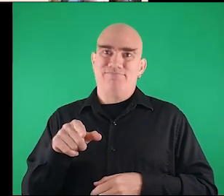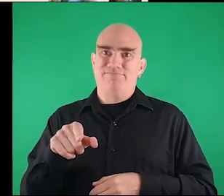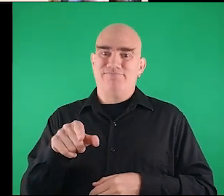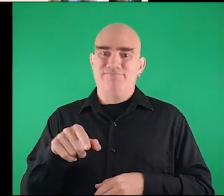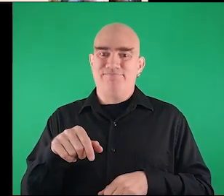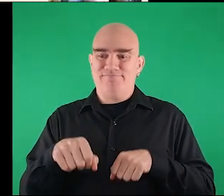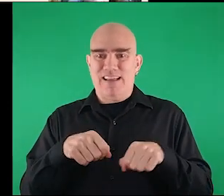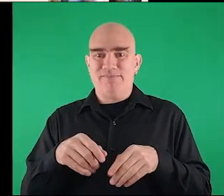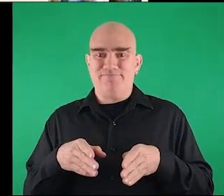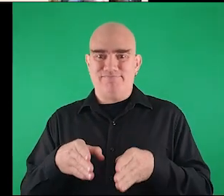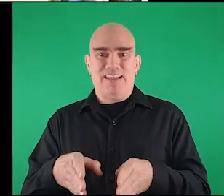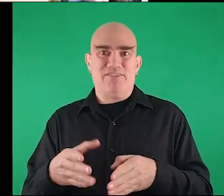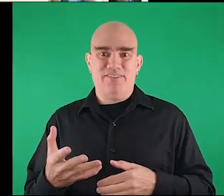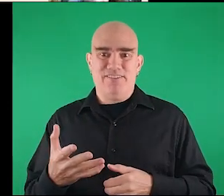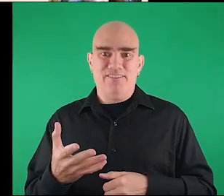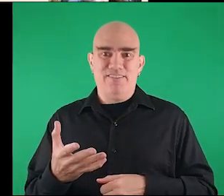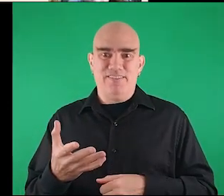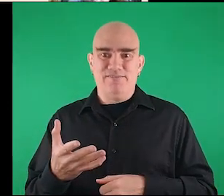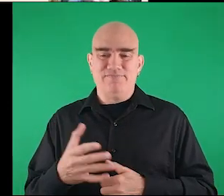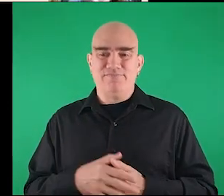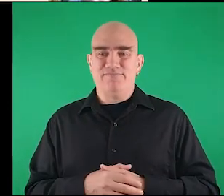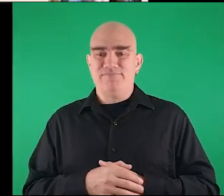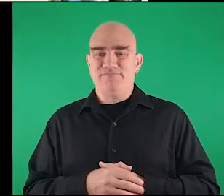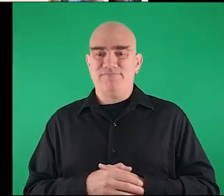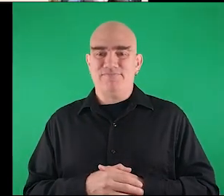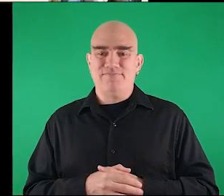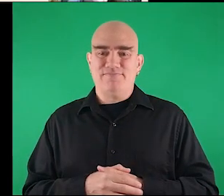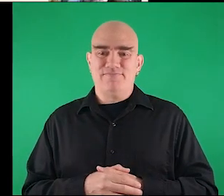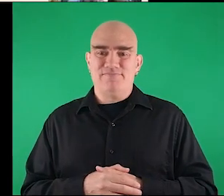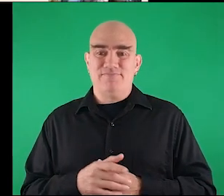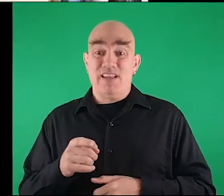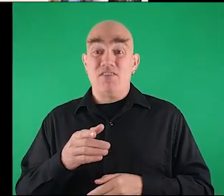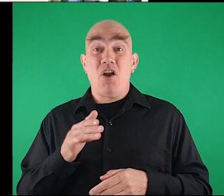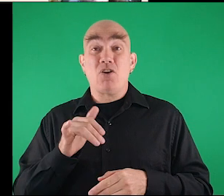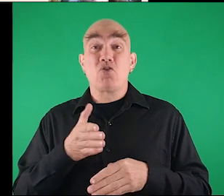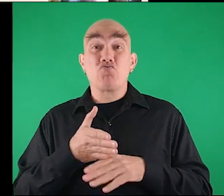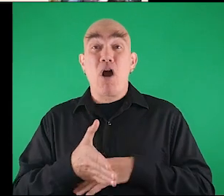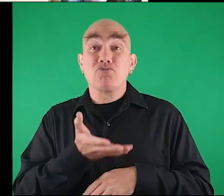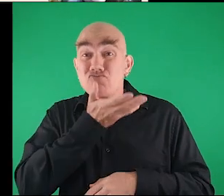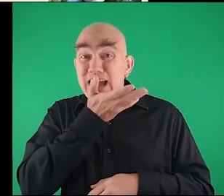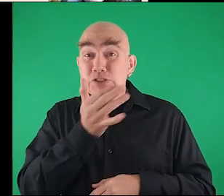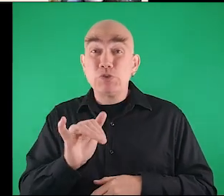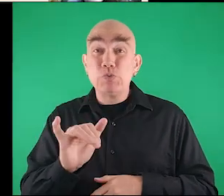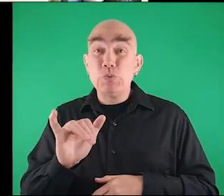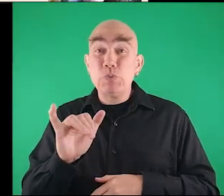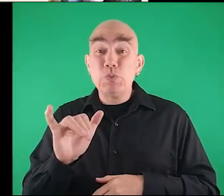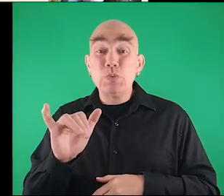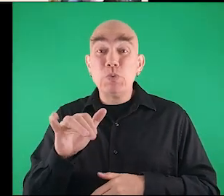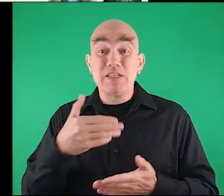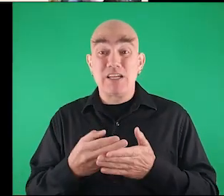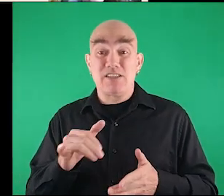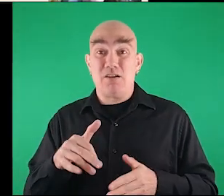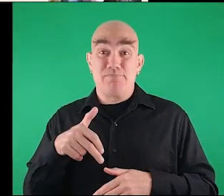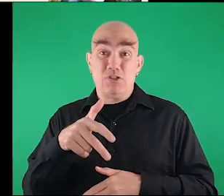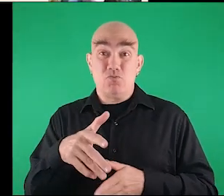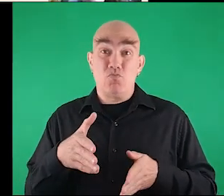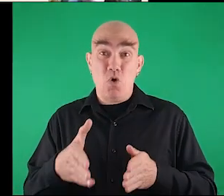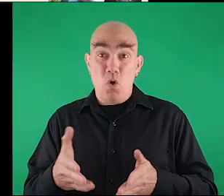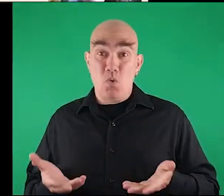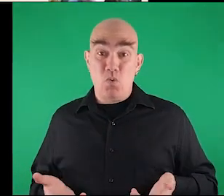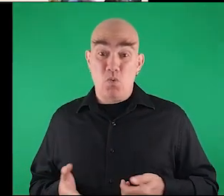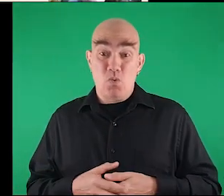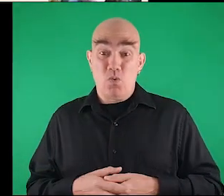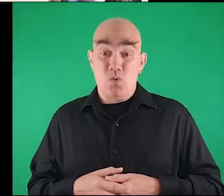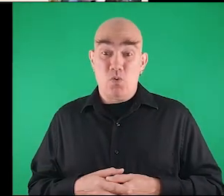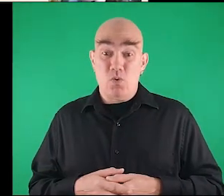have to cross the again the grants part to get to the